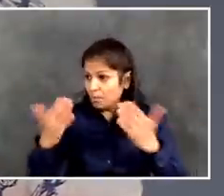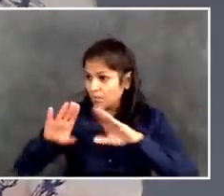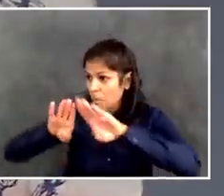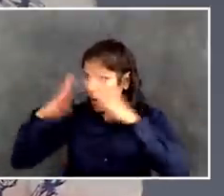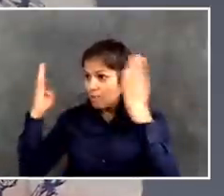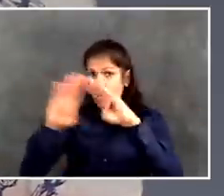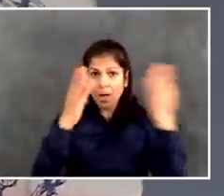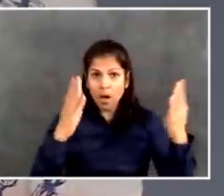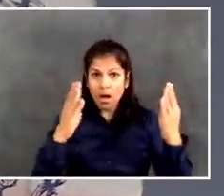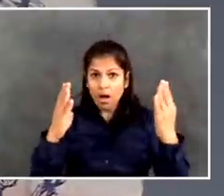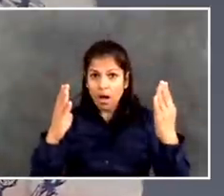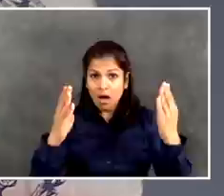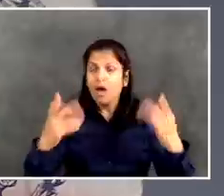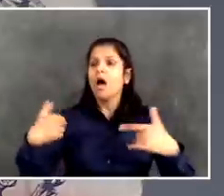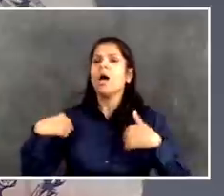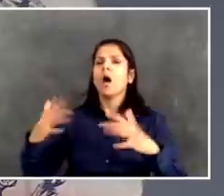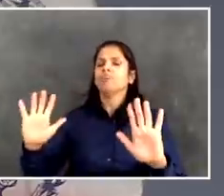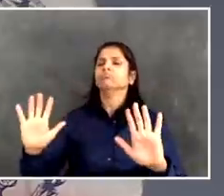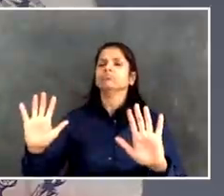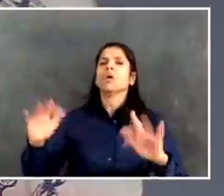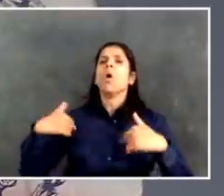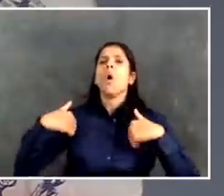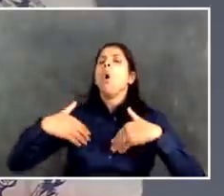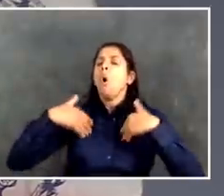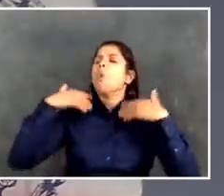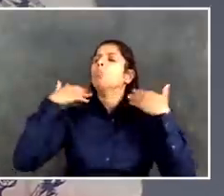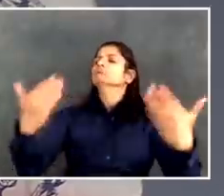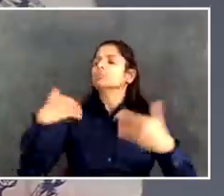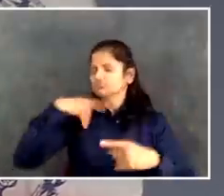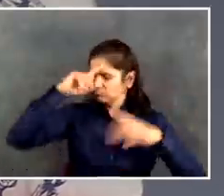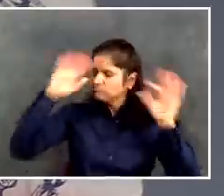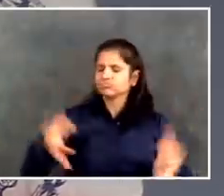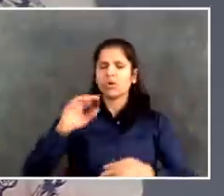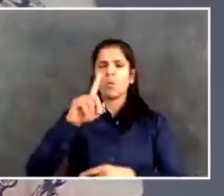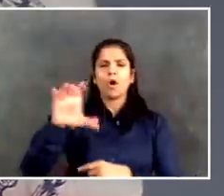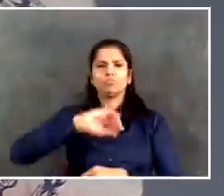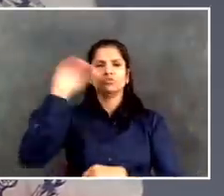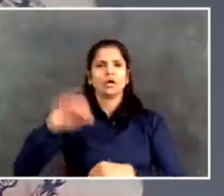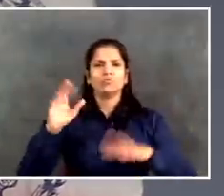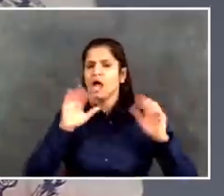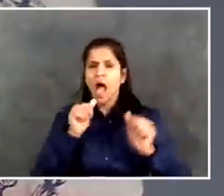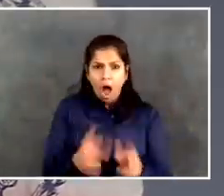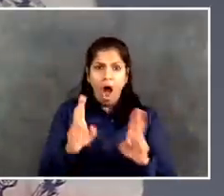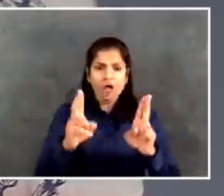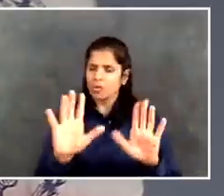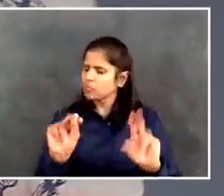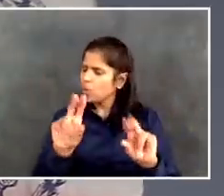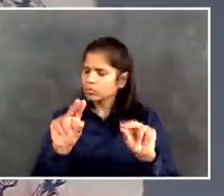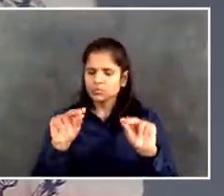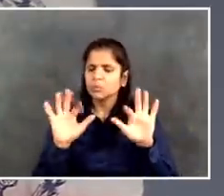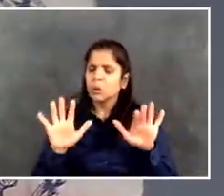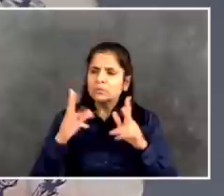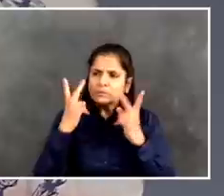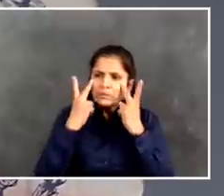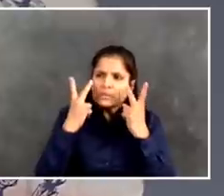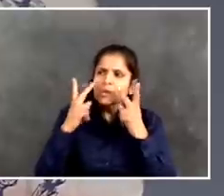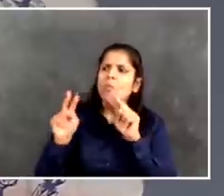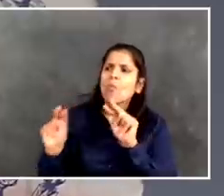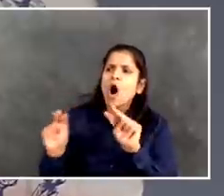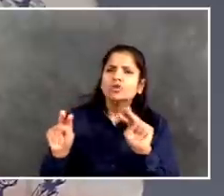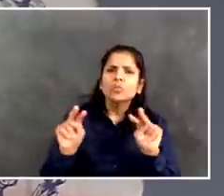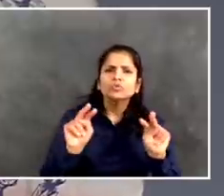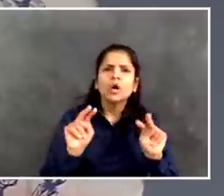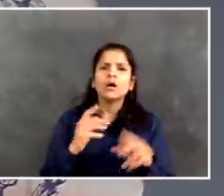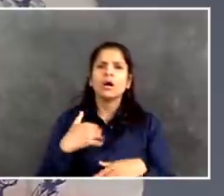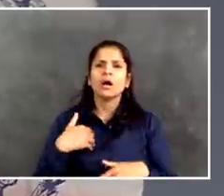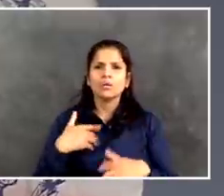and not have a boomerang. So that's what we've been doing. The important thing to think about is the month of May, because the month